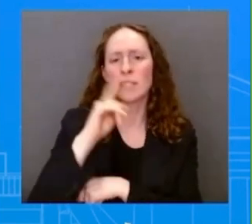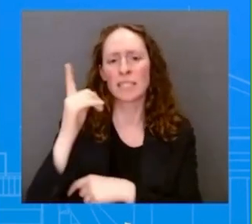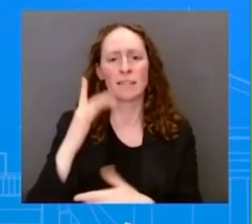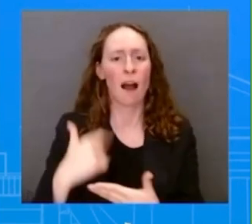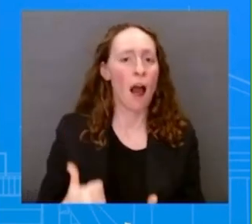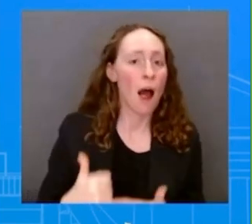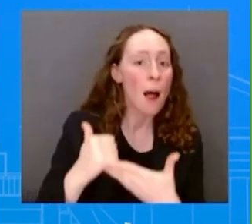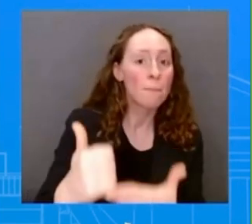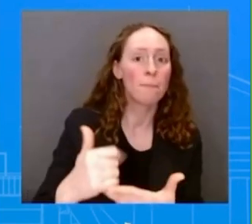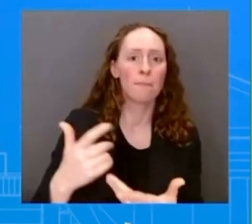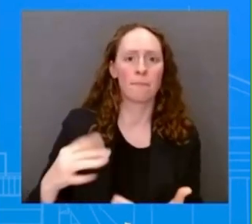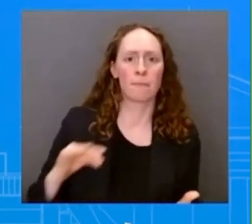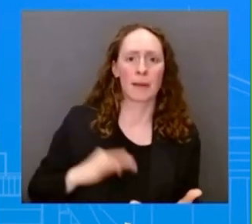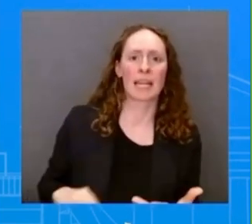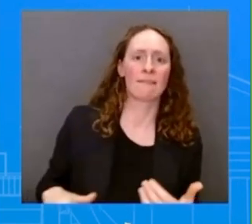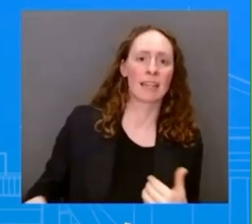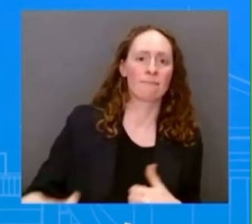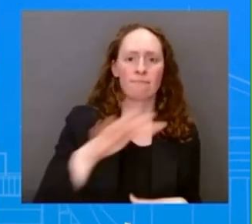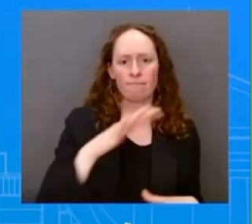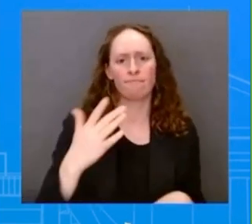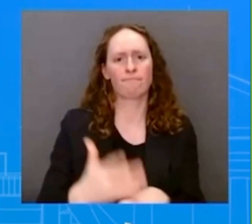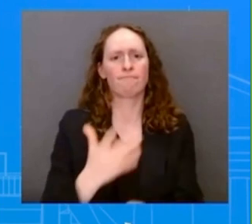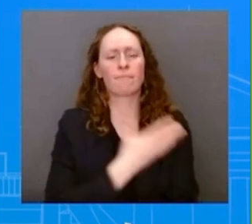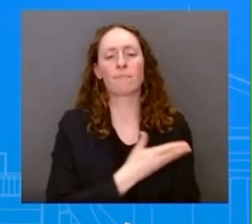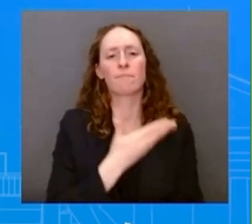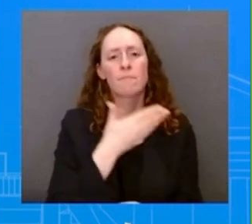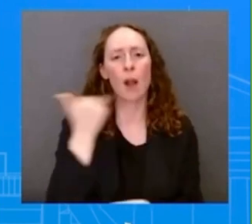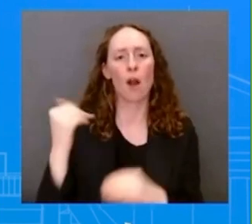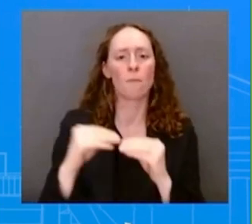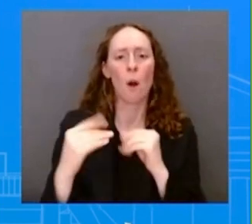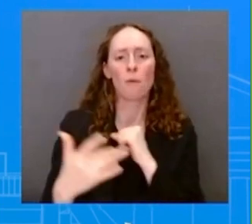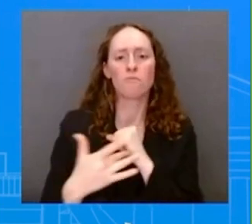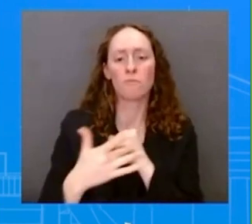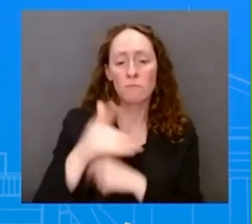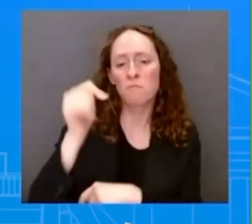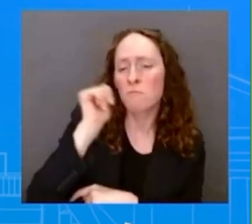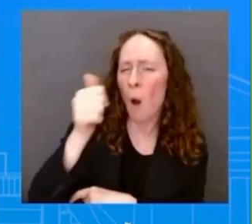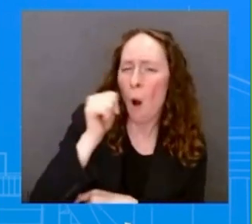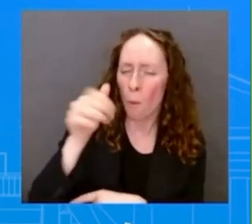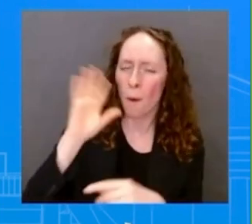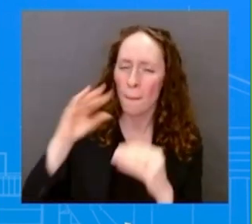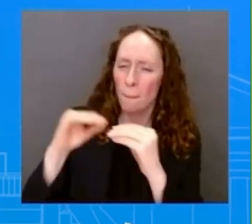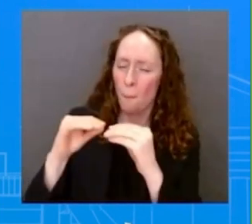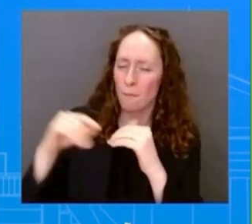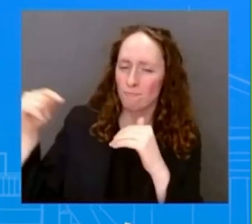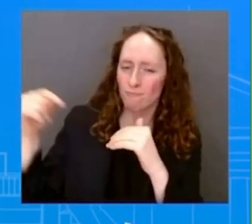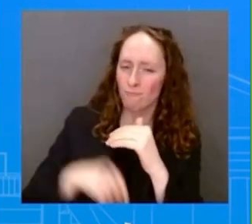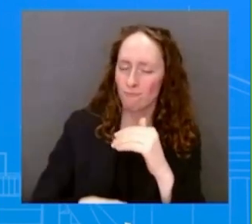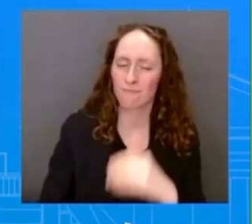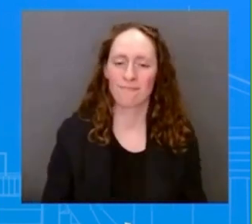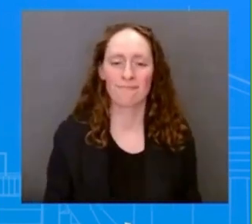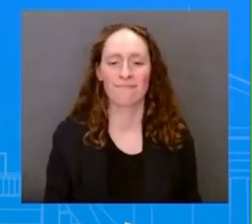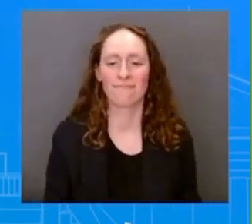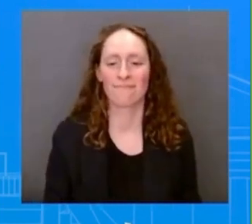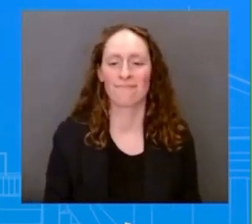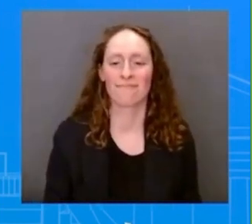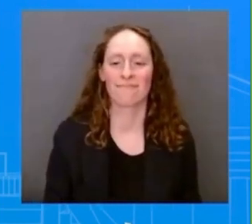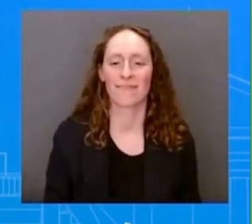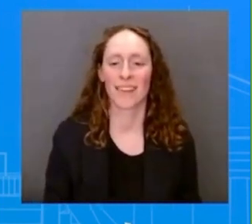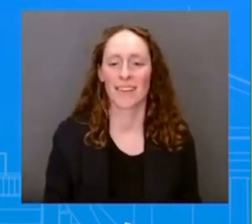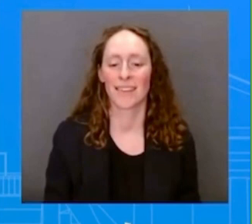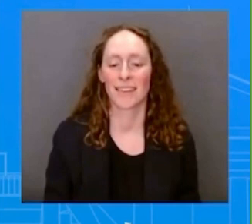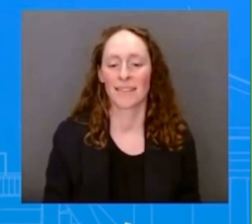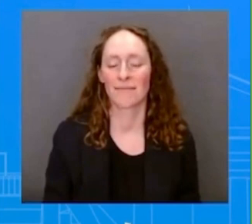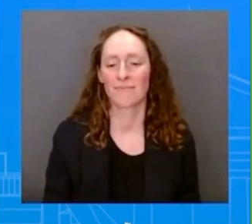events tomorrow will spotlight that effort and I'm sure you'll see that. Lastly of course we are also pleased to pass the baton to the Republic of